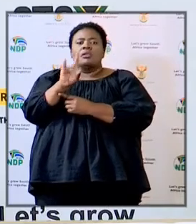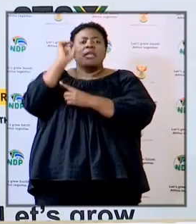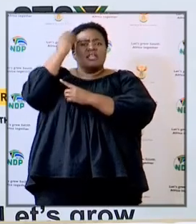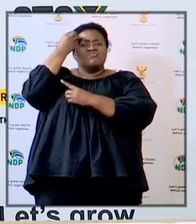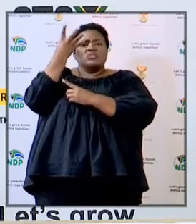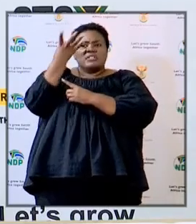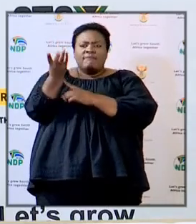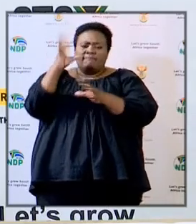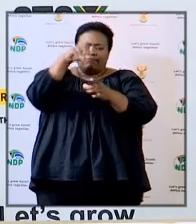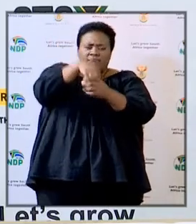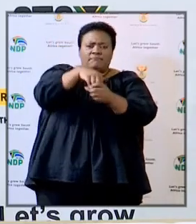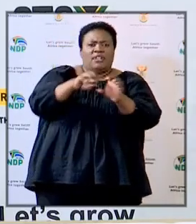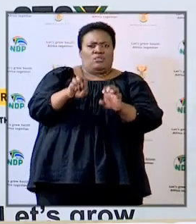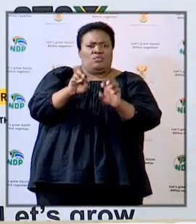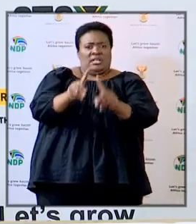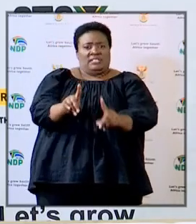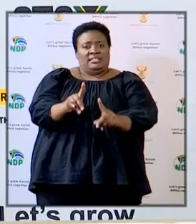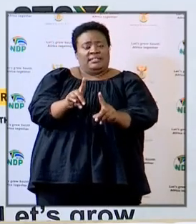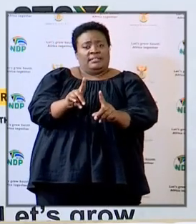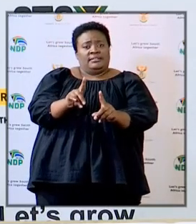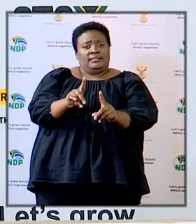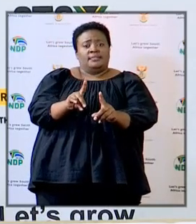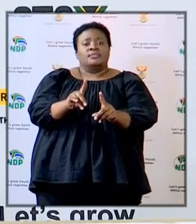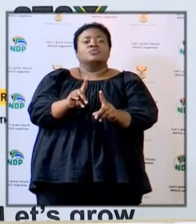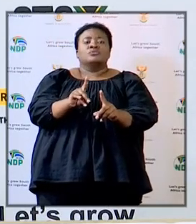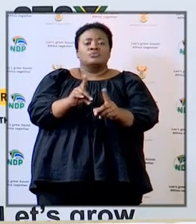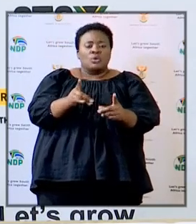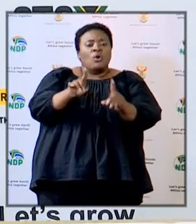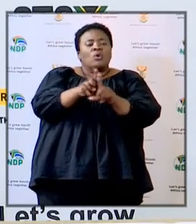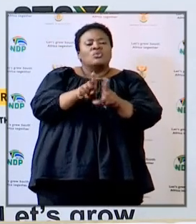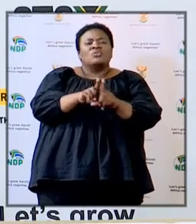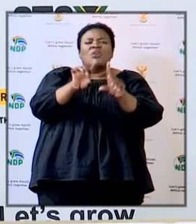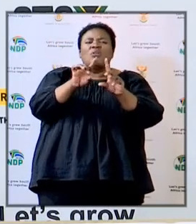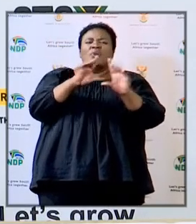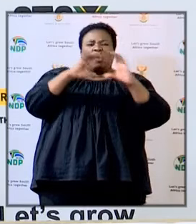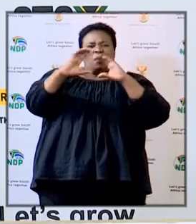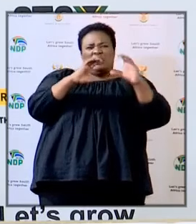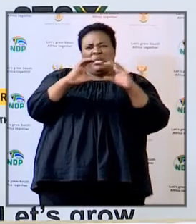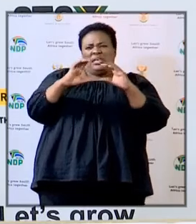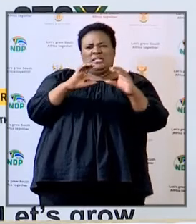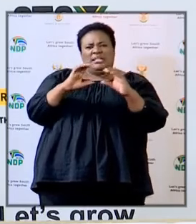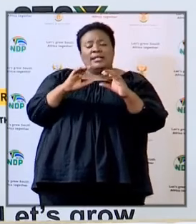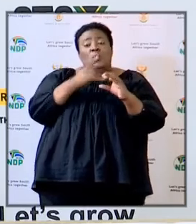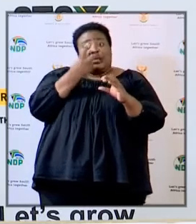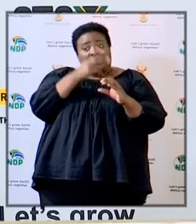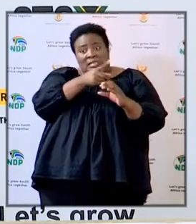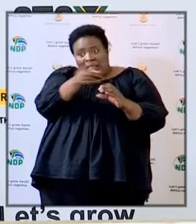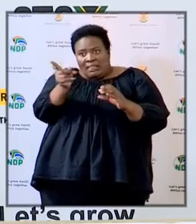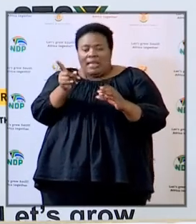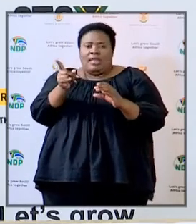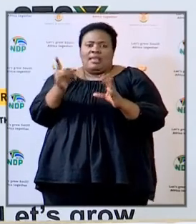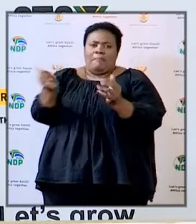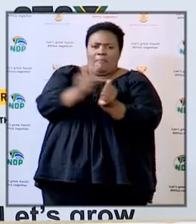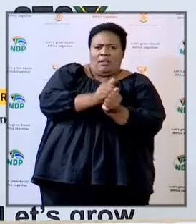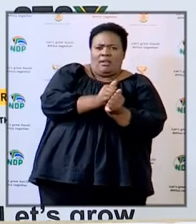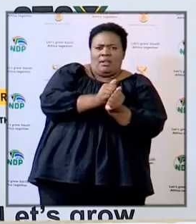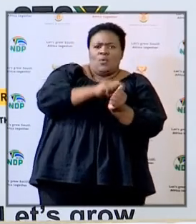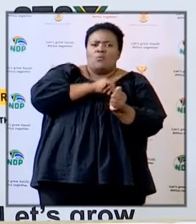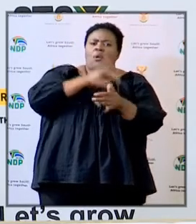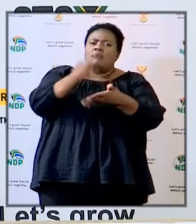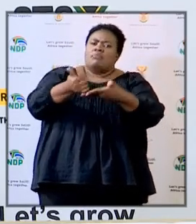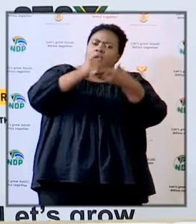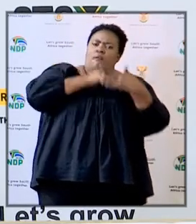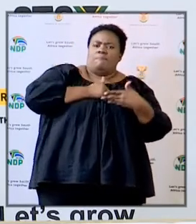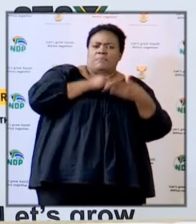education we link with them also through their communication again those are the people we see as partners that help us as a